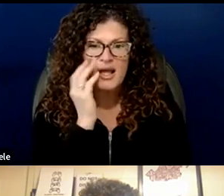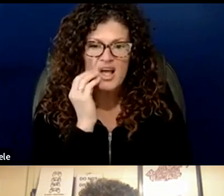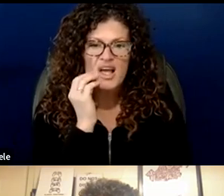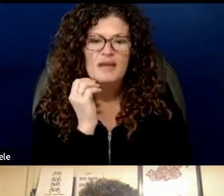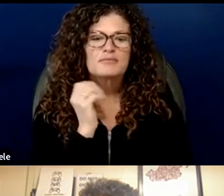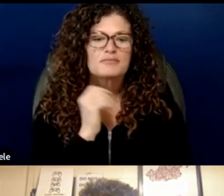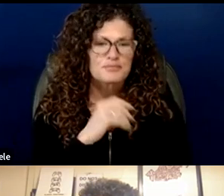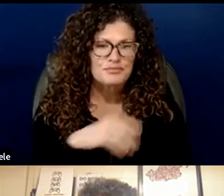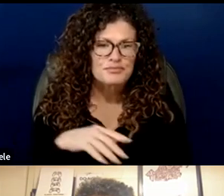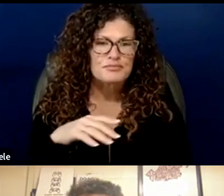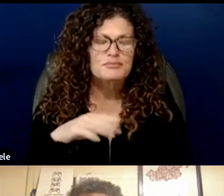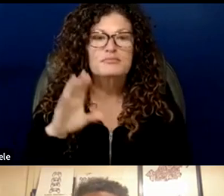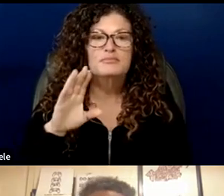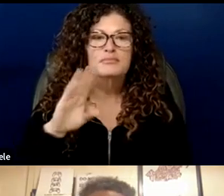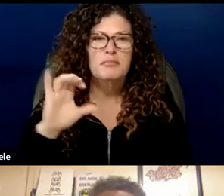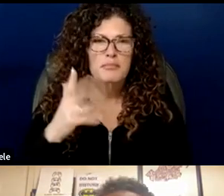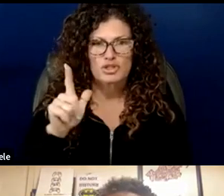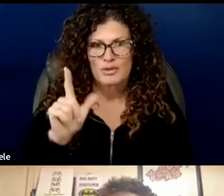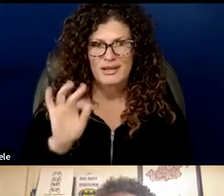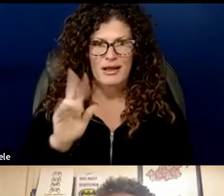march 29 2022